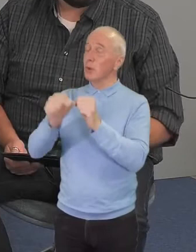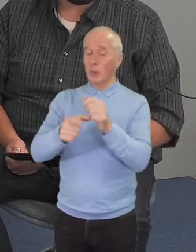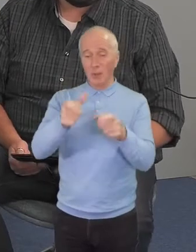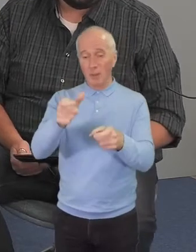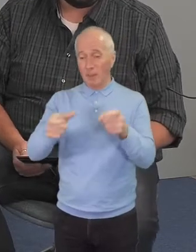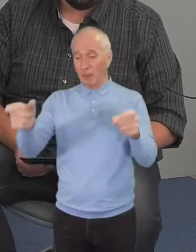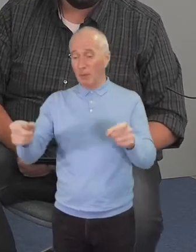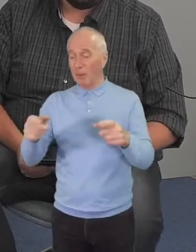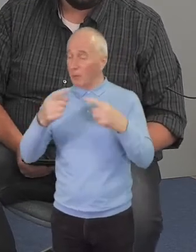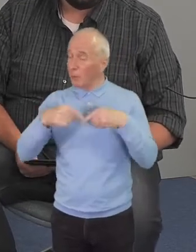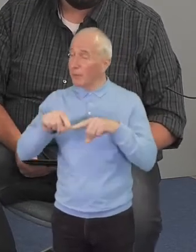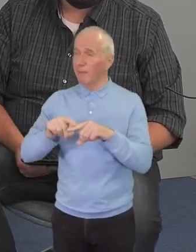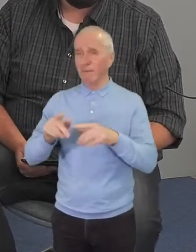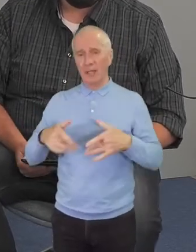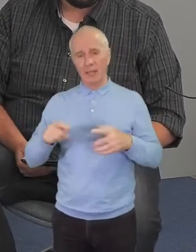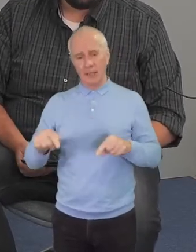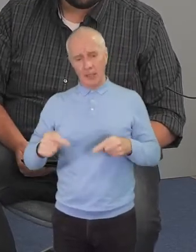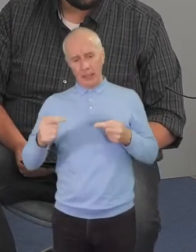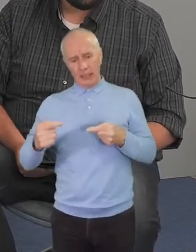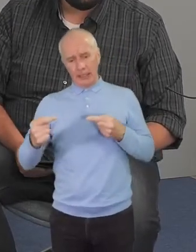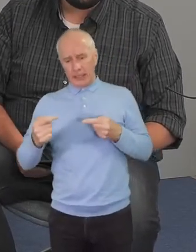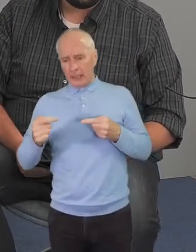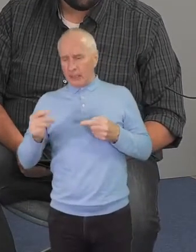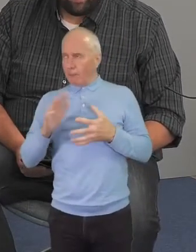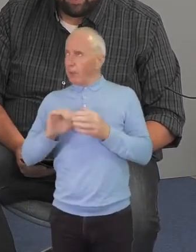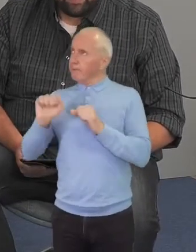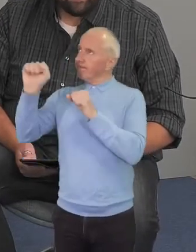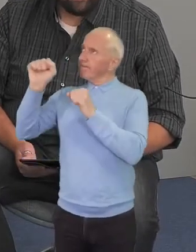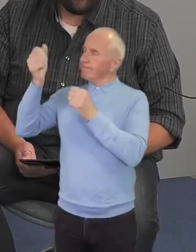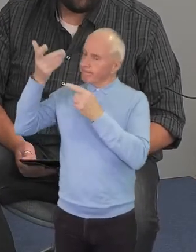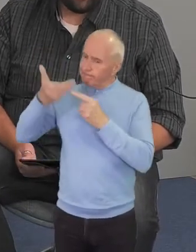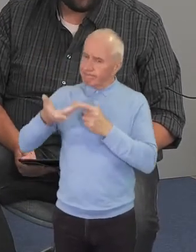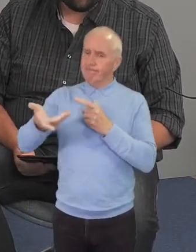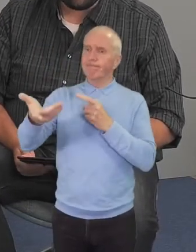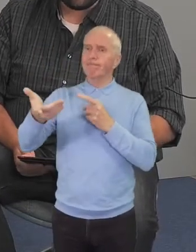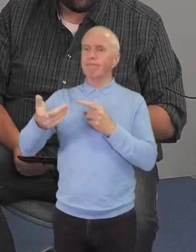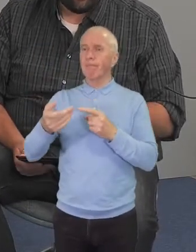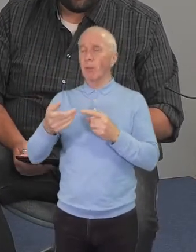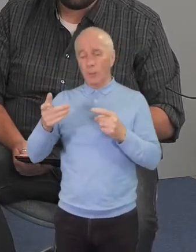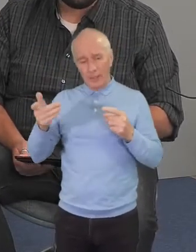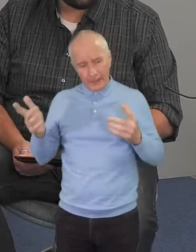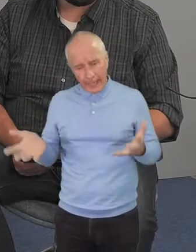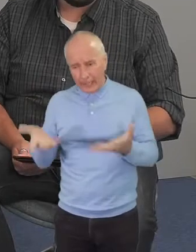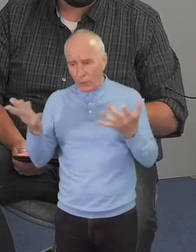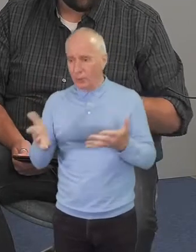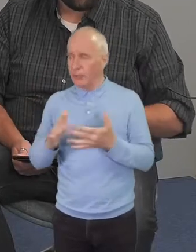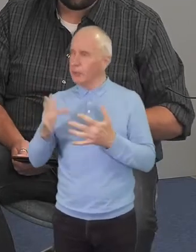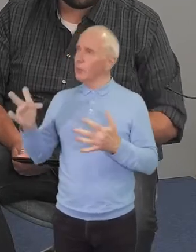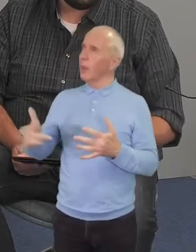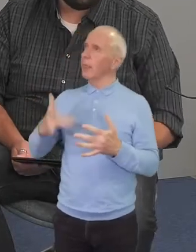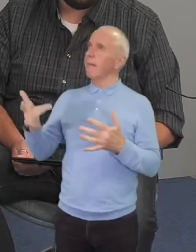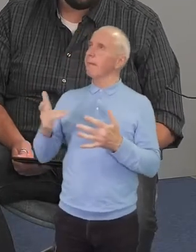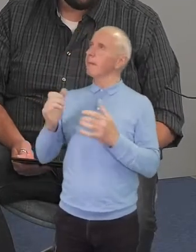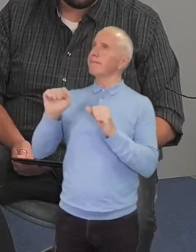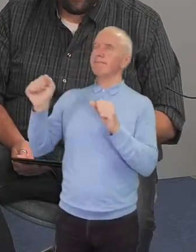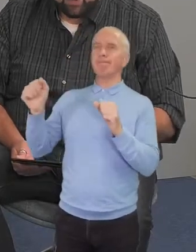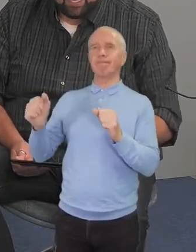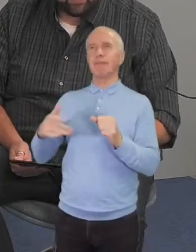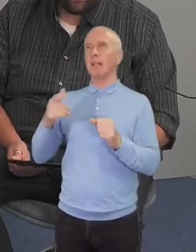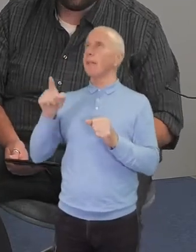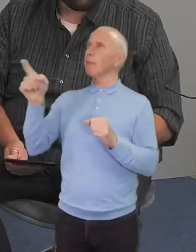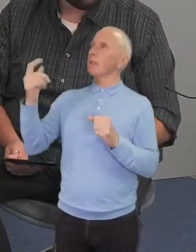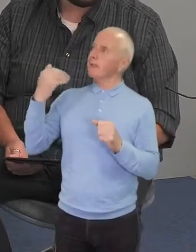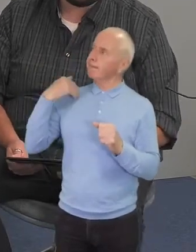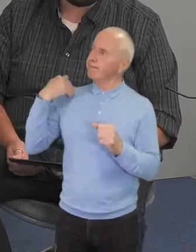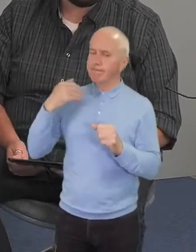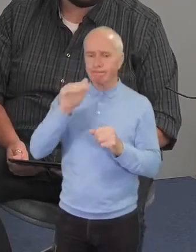what you have for us tonight. But that also, Lord, we would be encouraged, encouraged to go live the life that you've called us to live as your